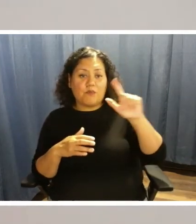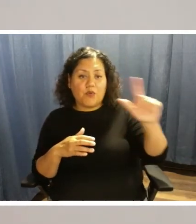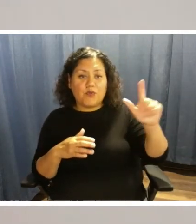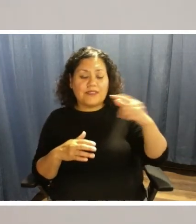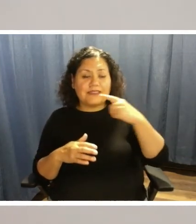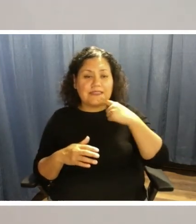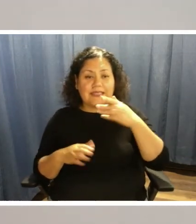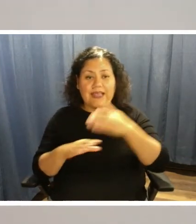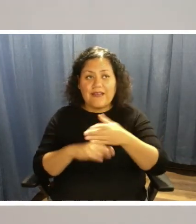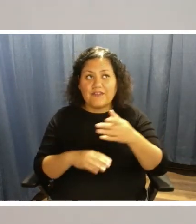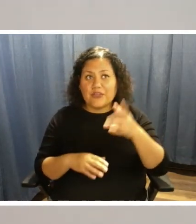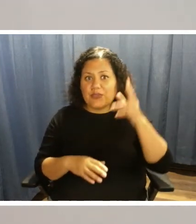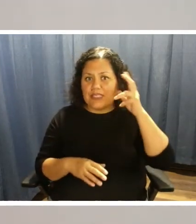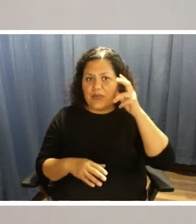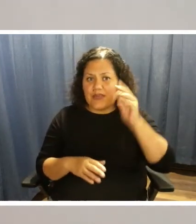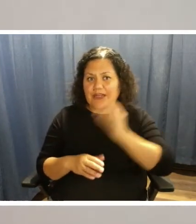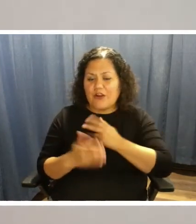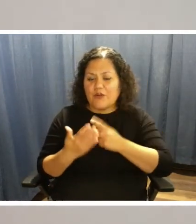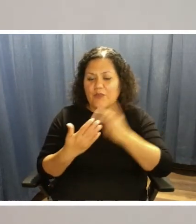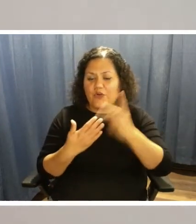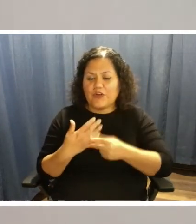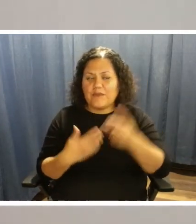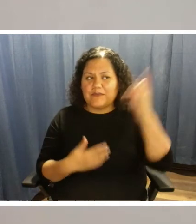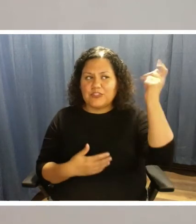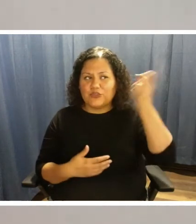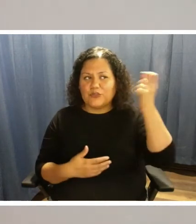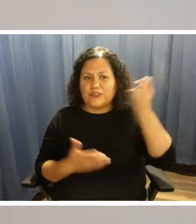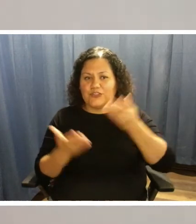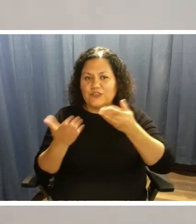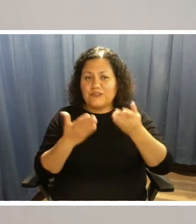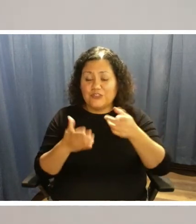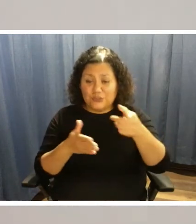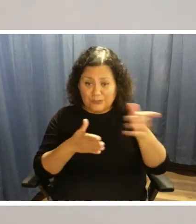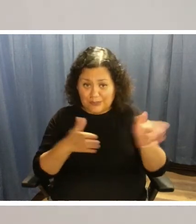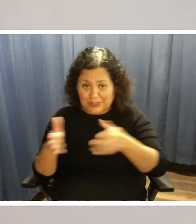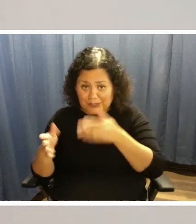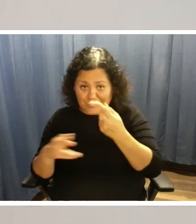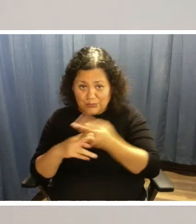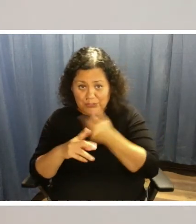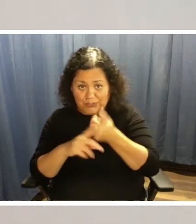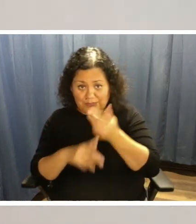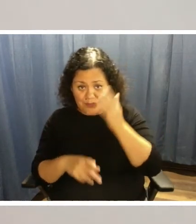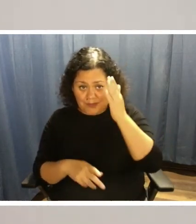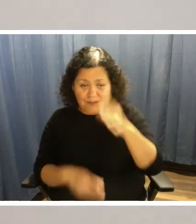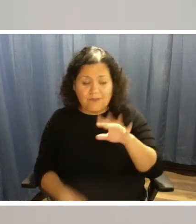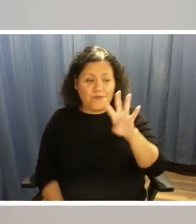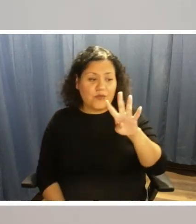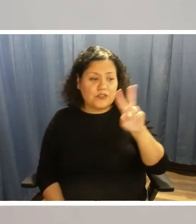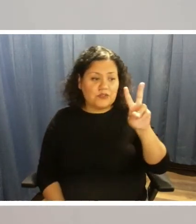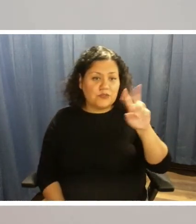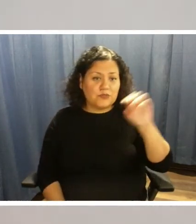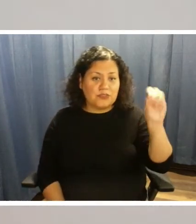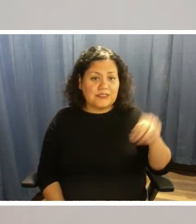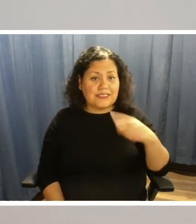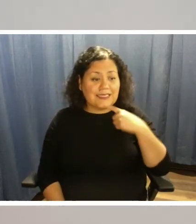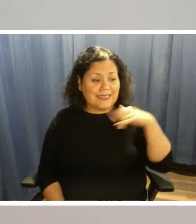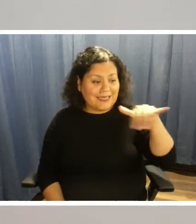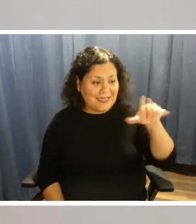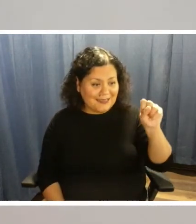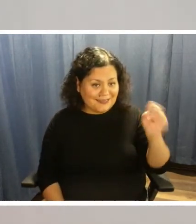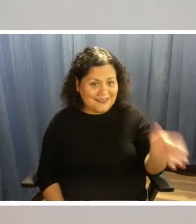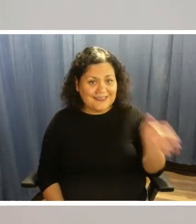subscription service, is this a service you plan on using in the future? 42% said yes.